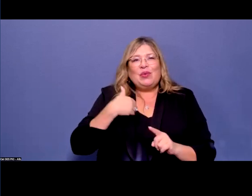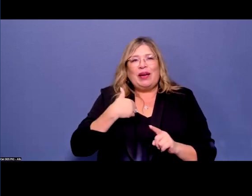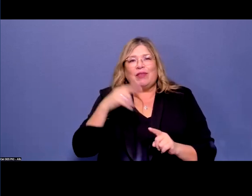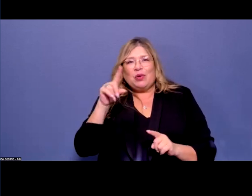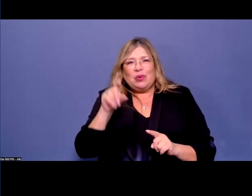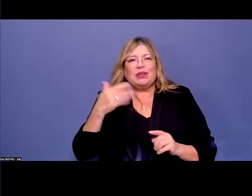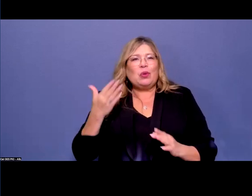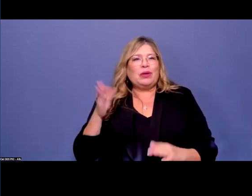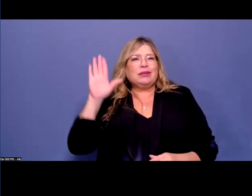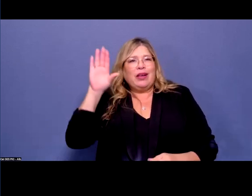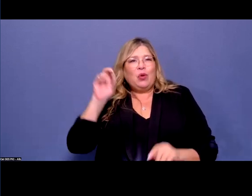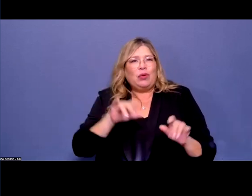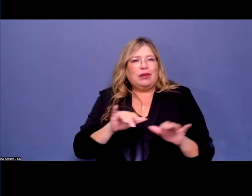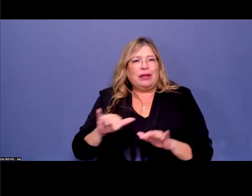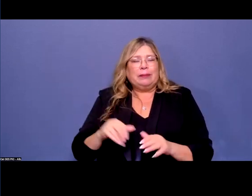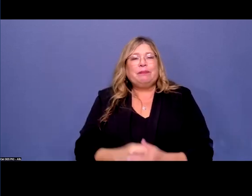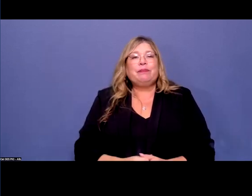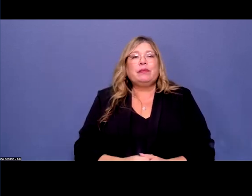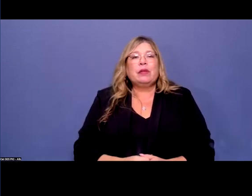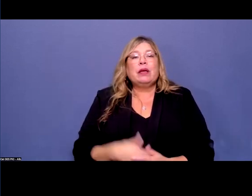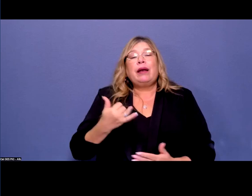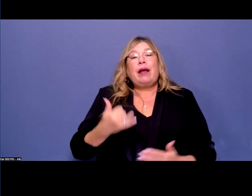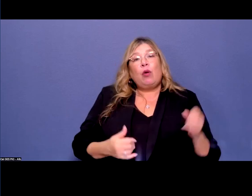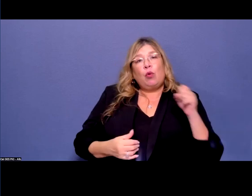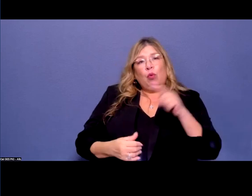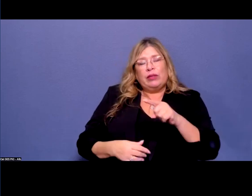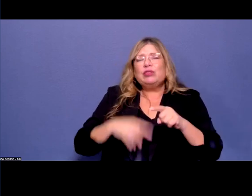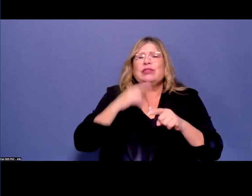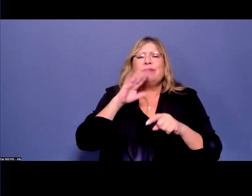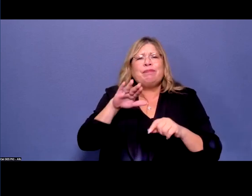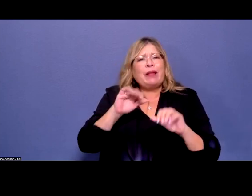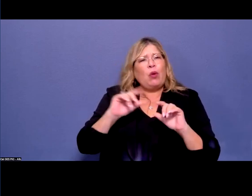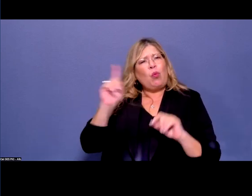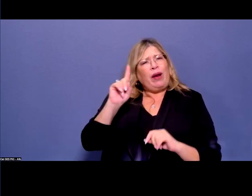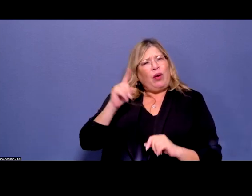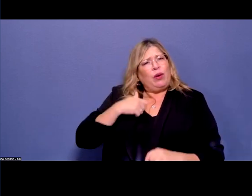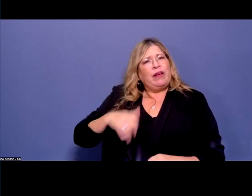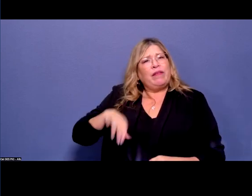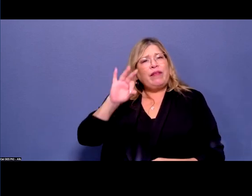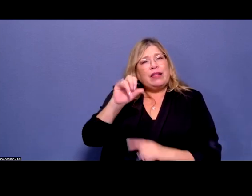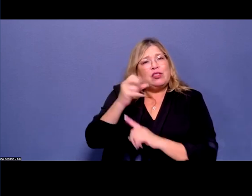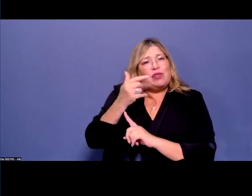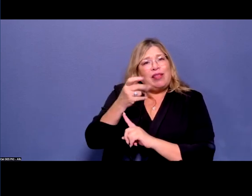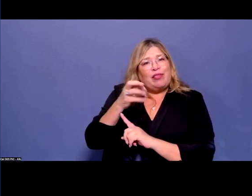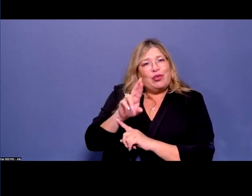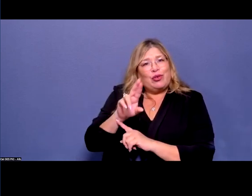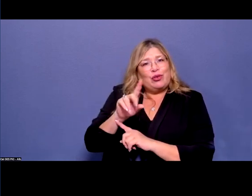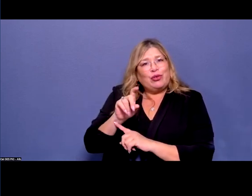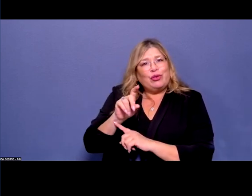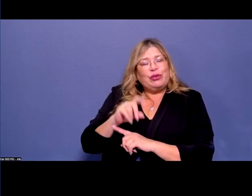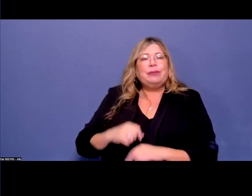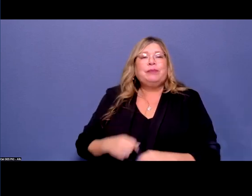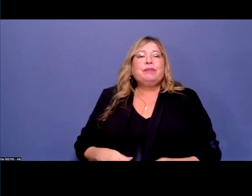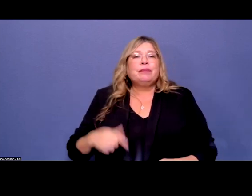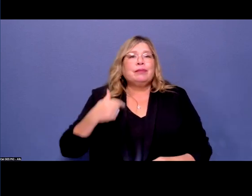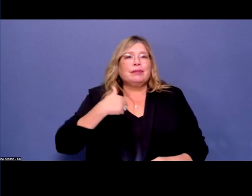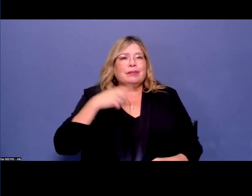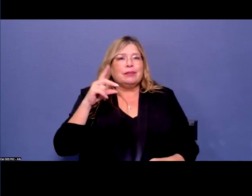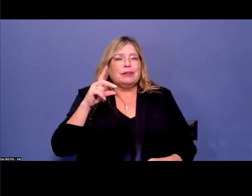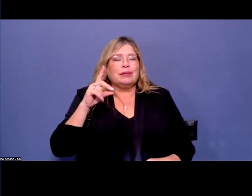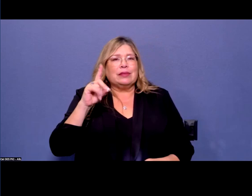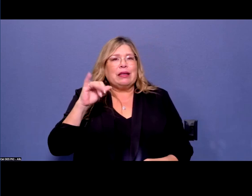information on where to find kind of shelters. I'll just add that Cal OES tries to keep a comprehensive list daily